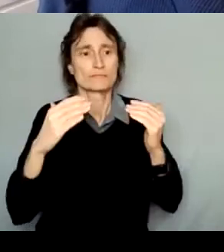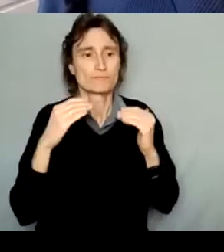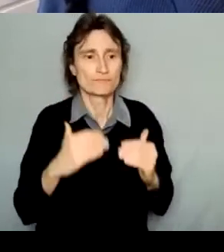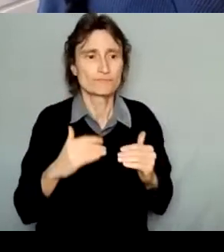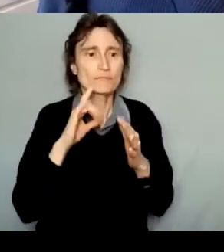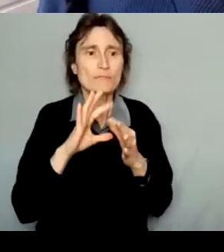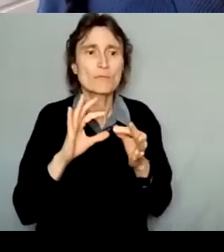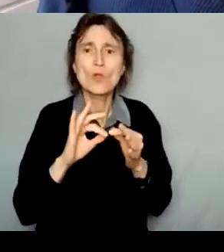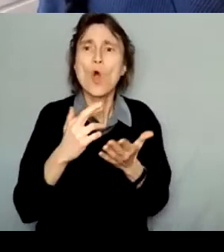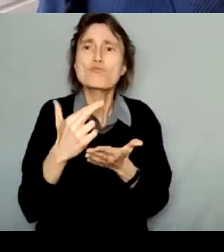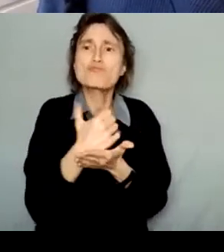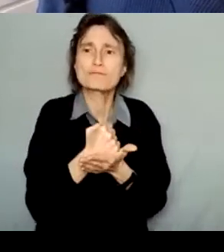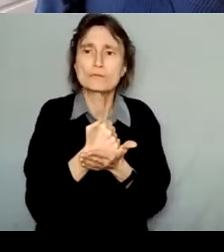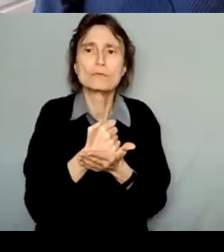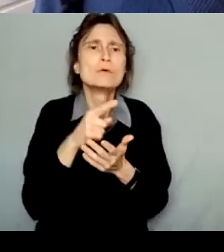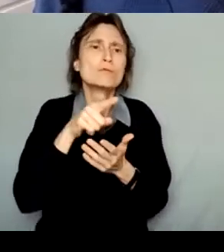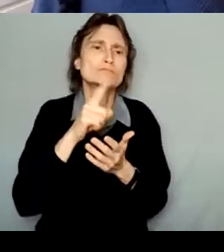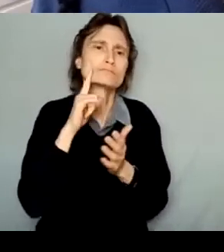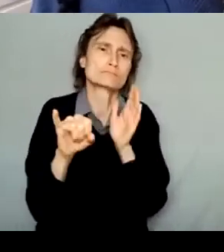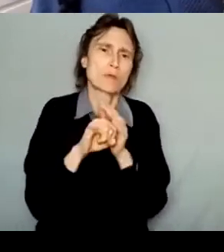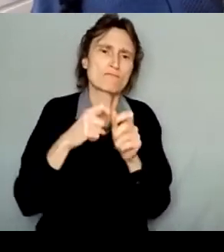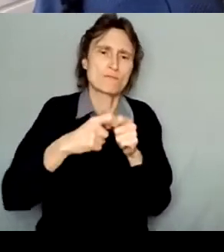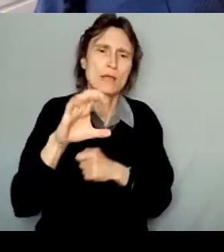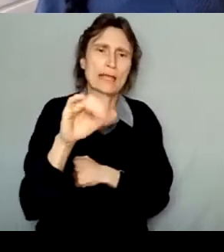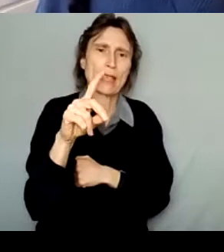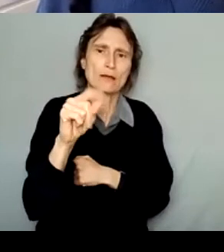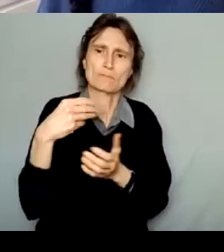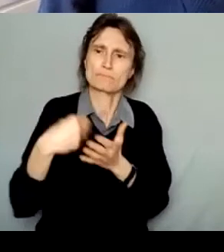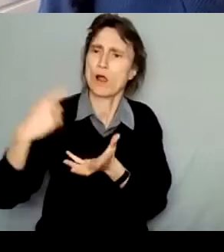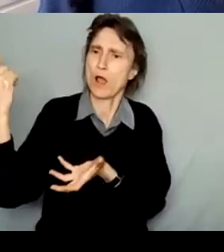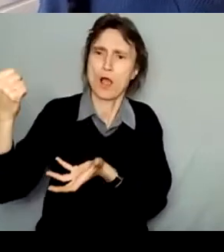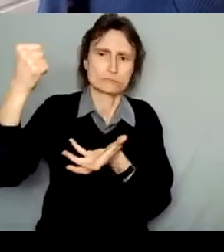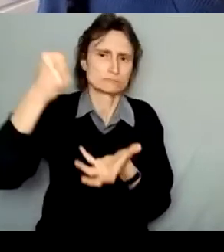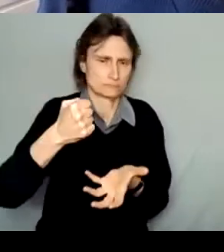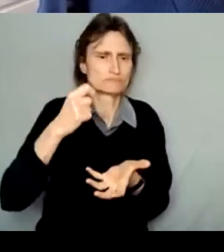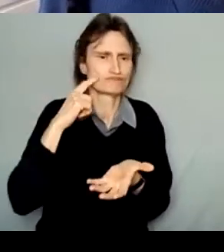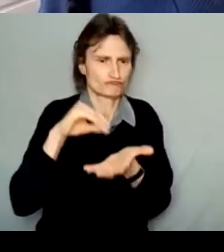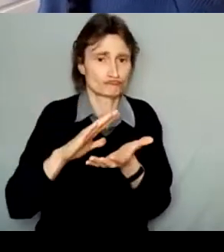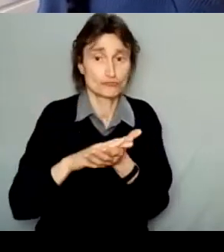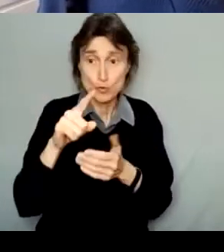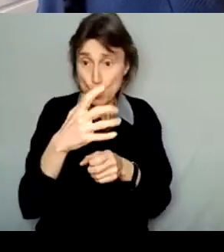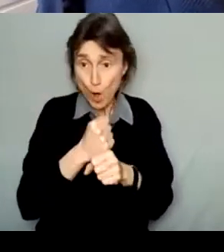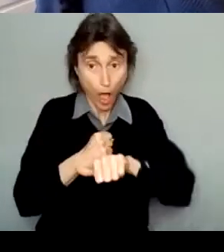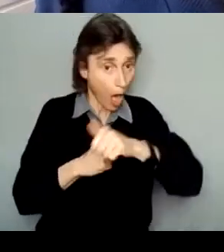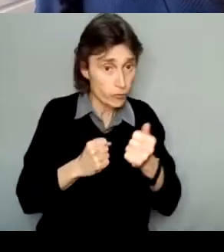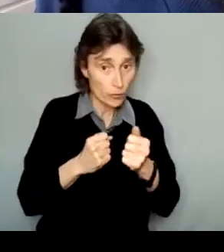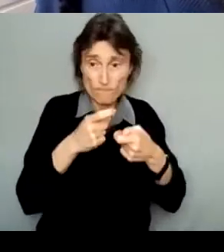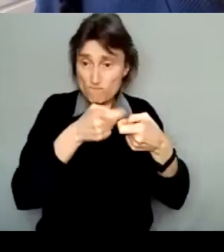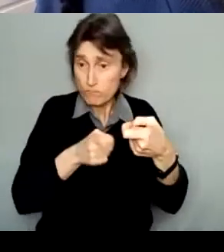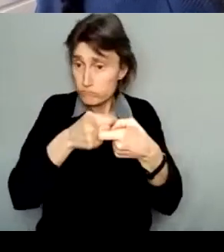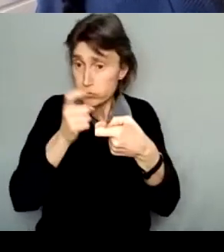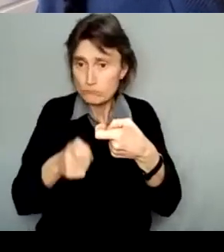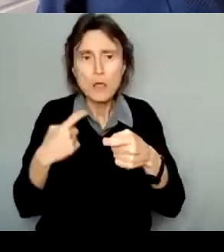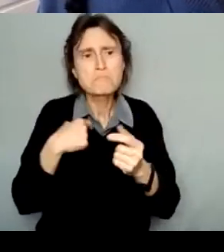requesting from the CADA grant program. If you have other revenues, you can include them as well. In this example, I've included an in-kind